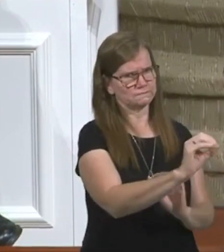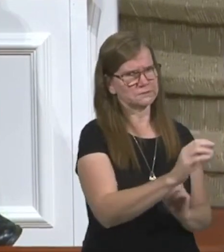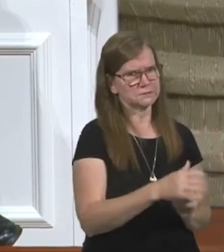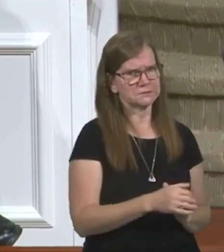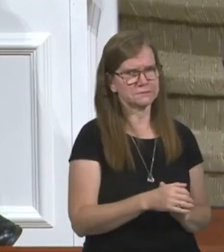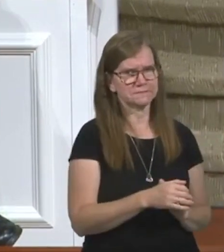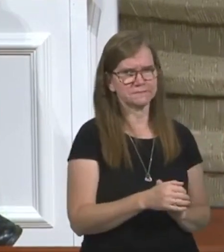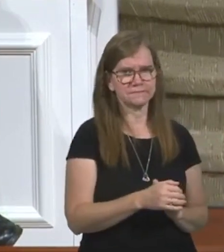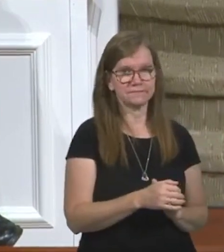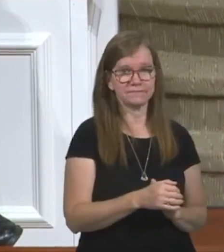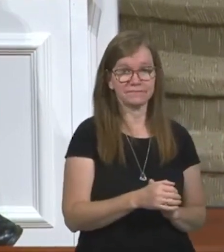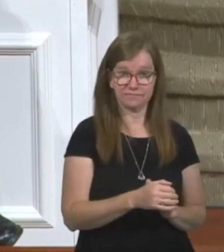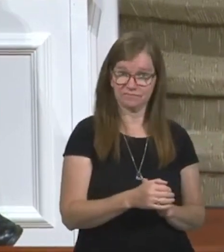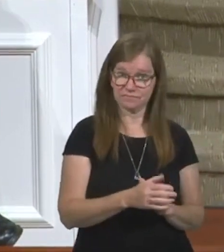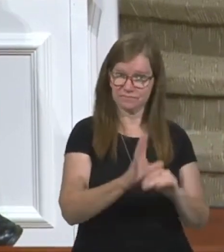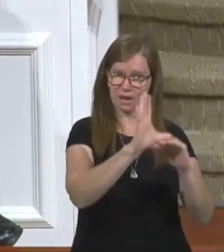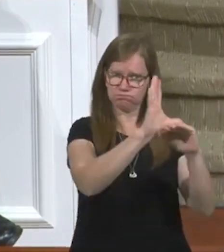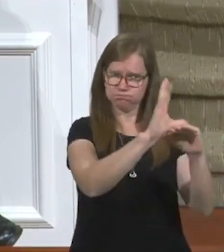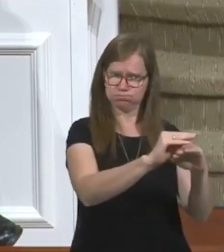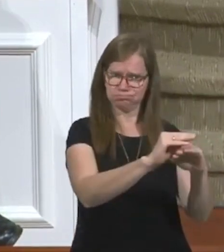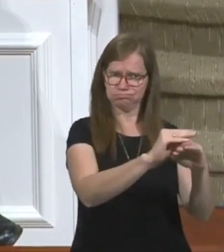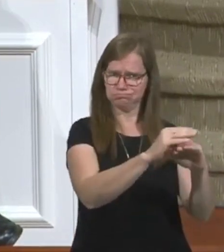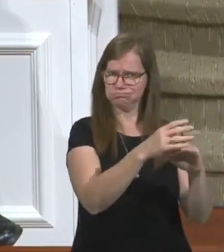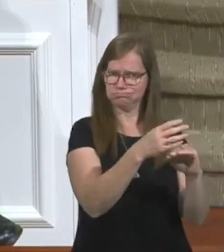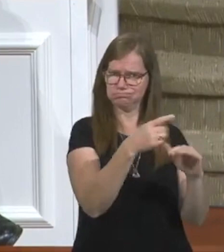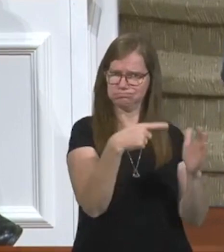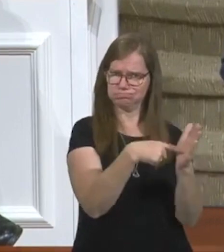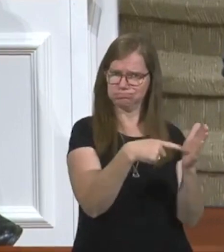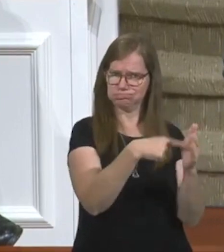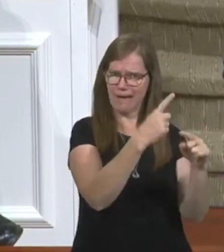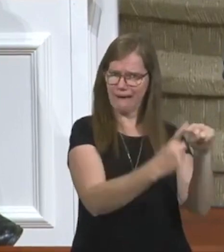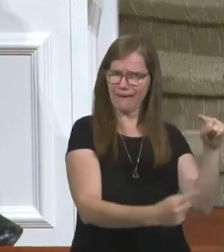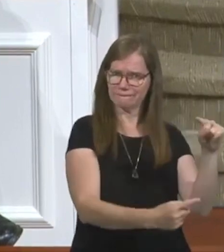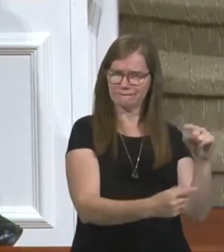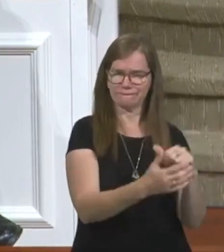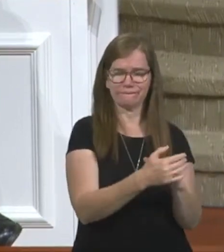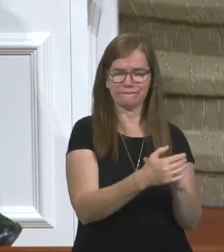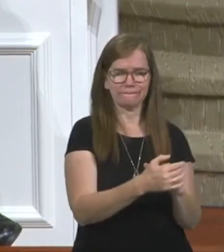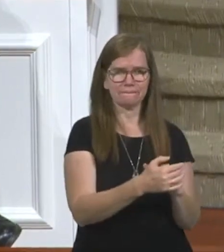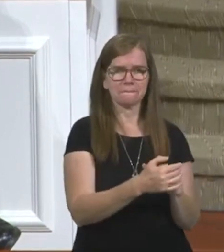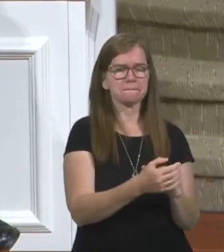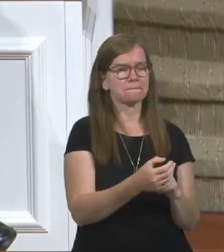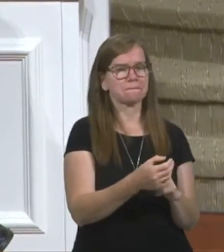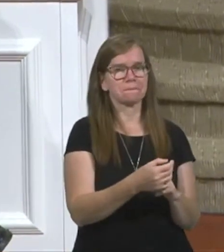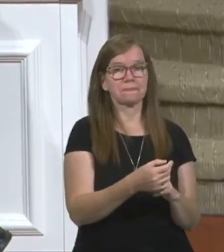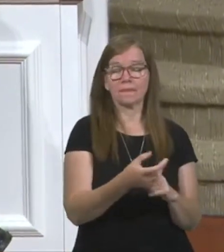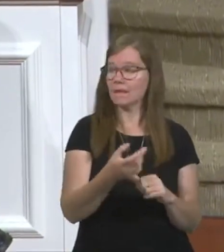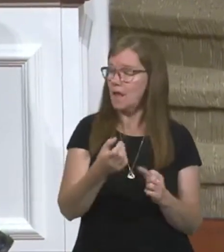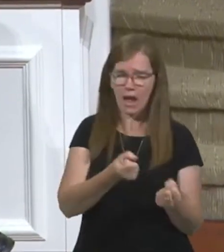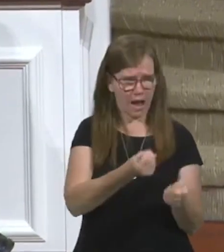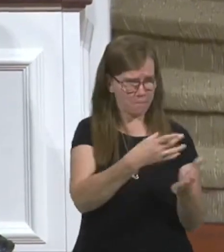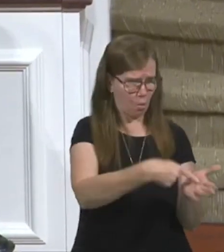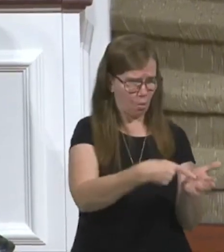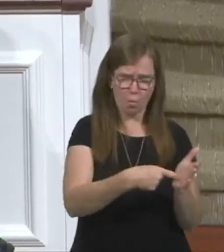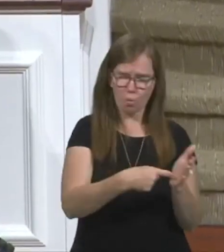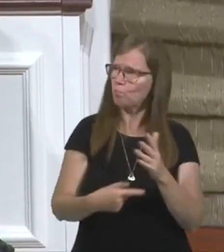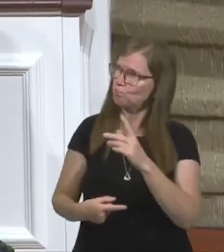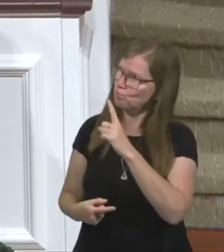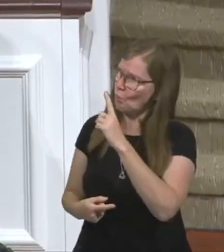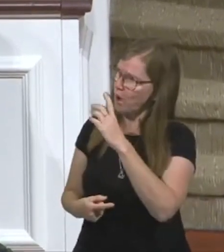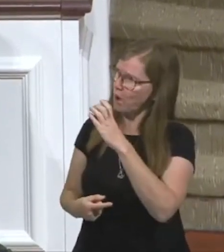He said, he just cut his, he just cut the bill in half. He said, how much do you owe my Lord? He said, I owe him about a hundred measures of oil.